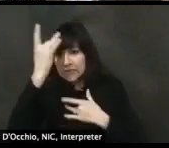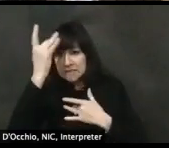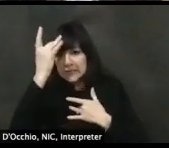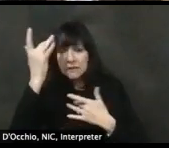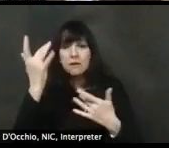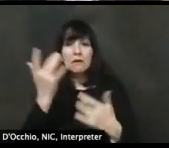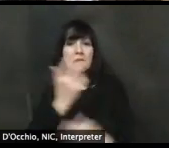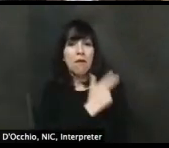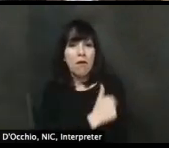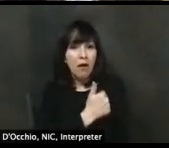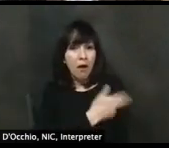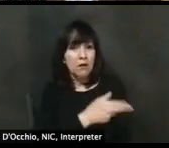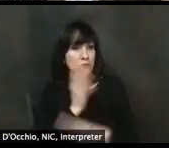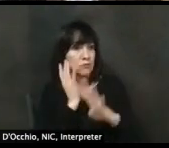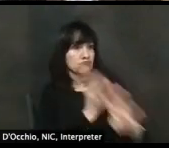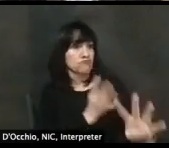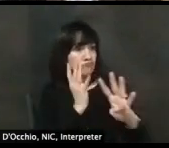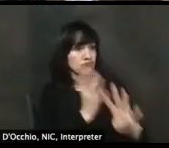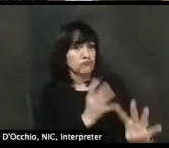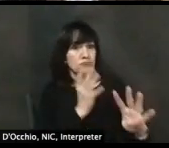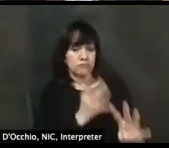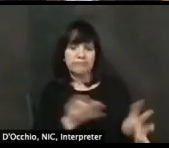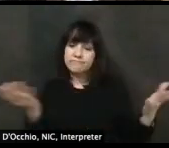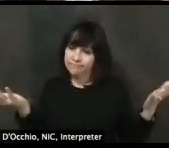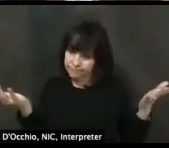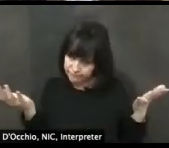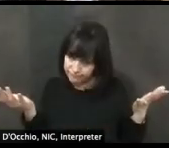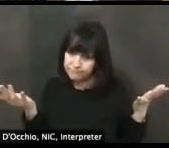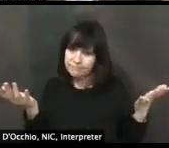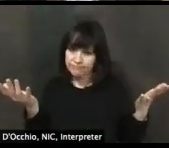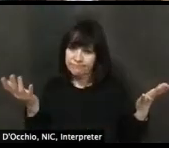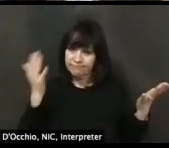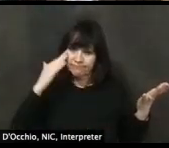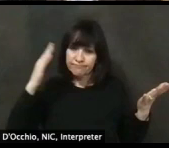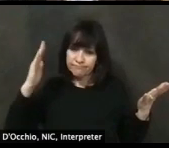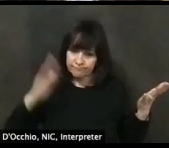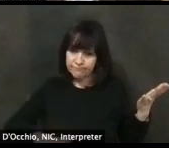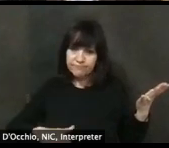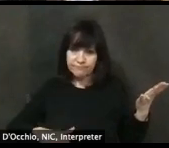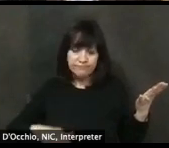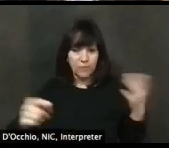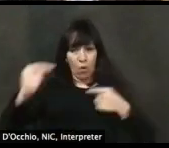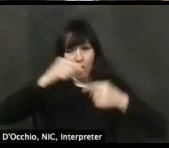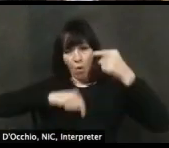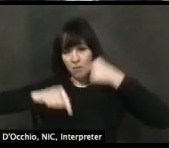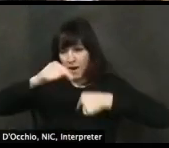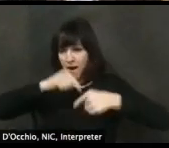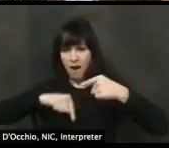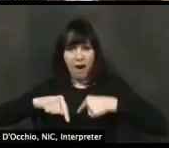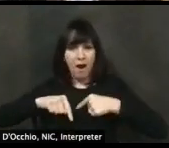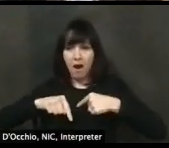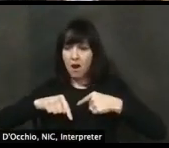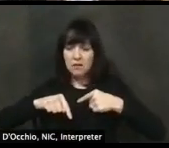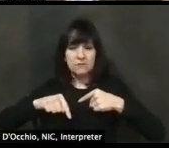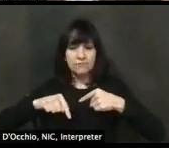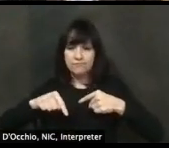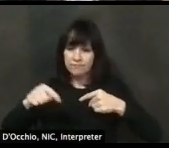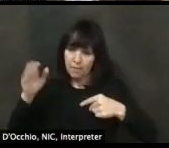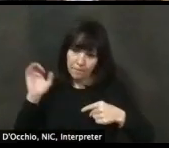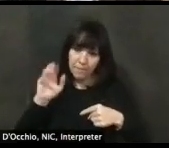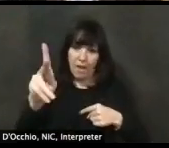activity of this virus. Hopefully we'll, we'll, um, get to keep, you know, opening more and more, um,